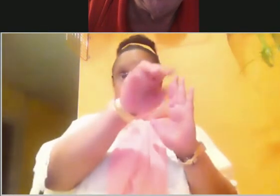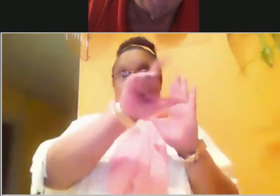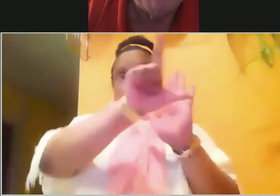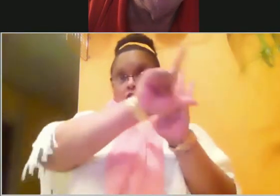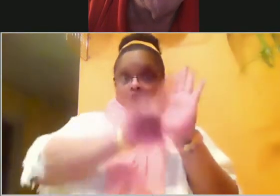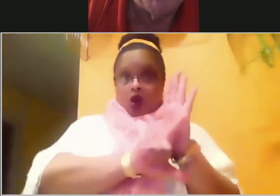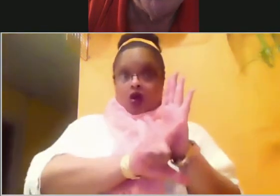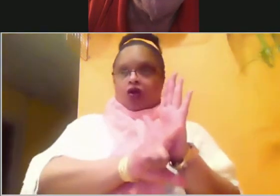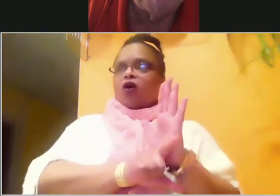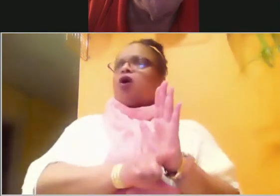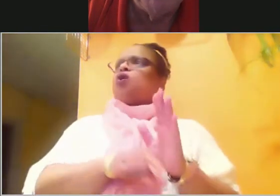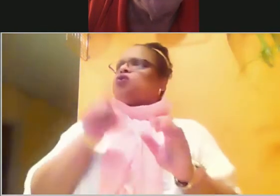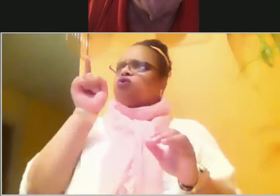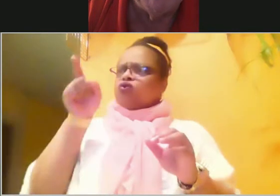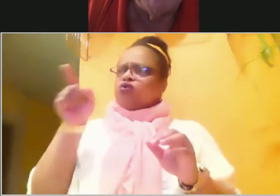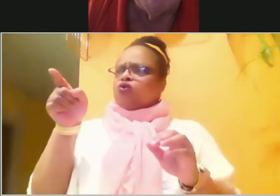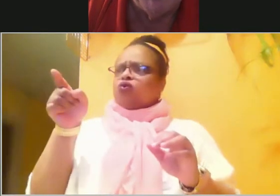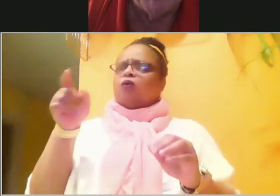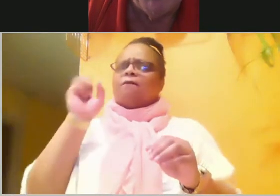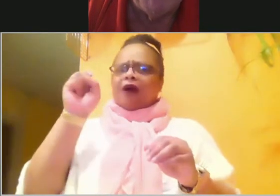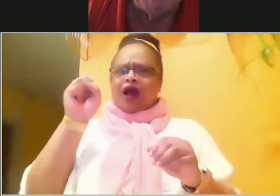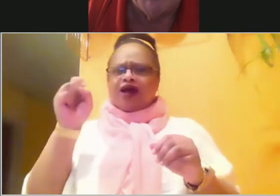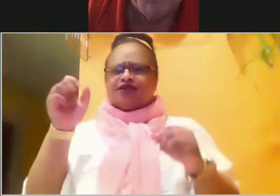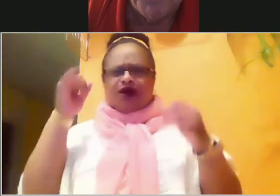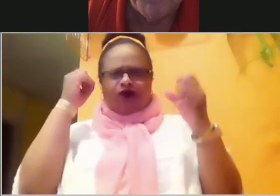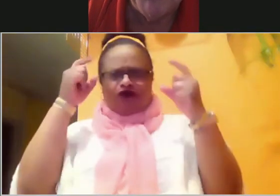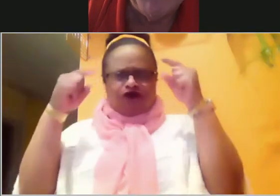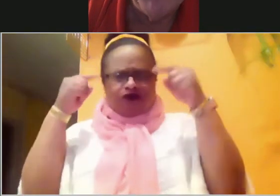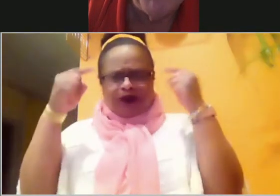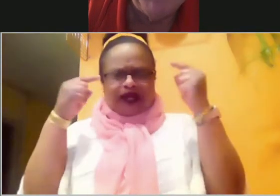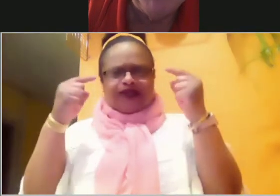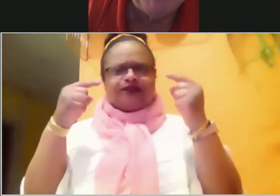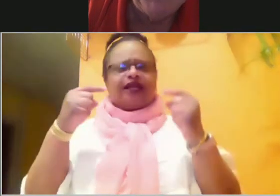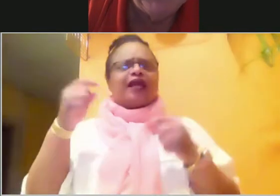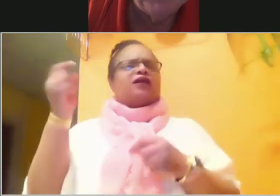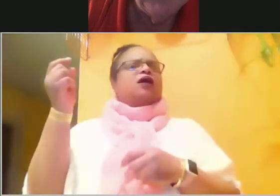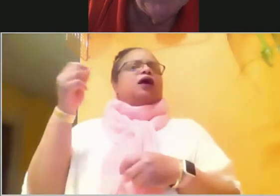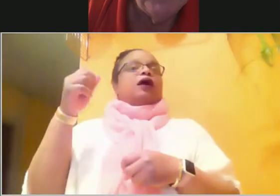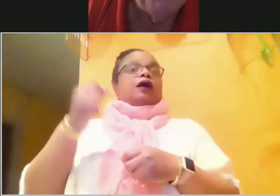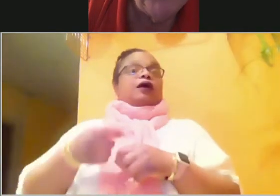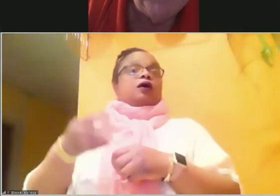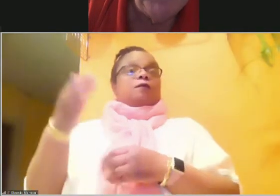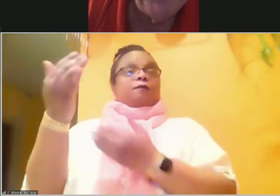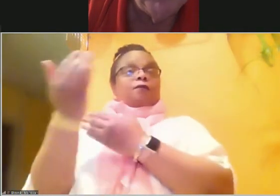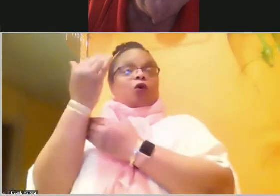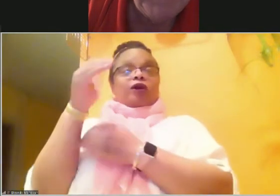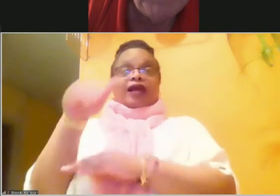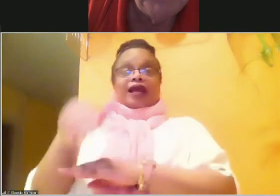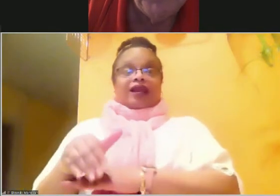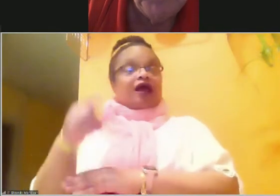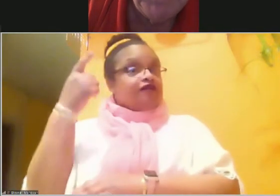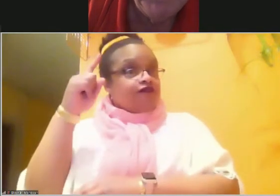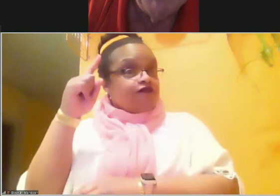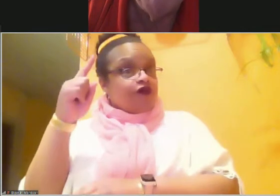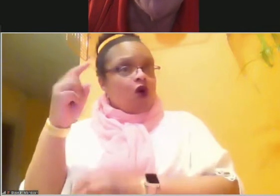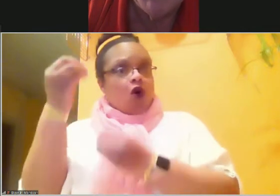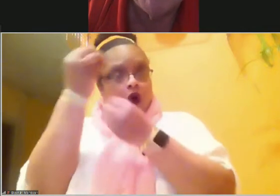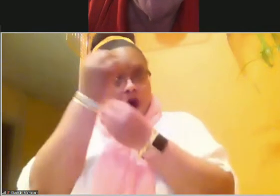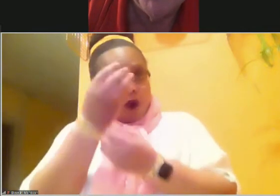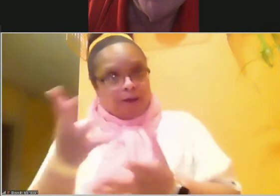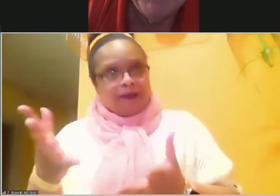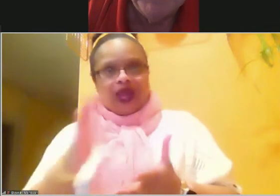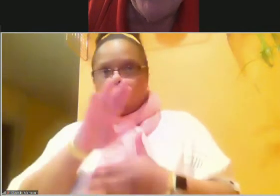and night that you may observe to do according to all that is written in it. For then you will make your way